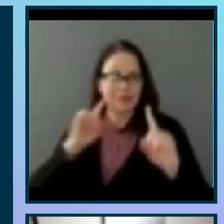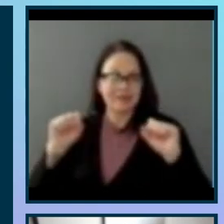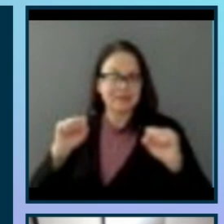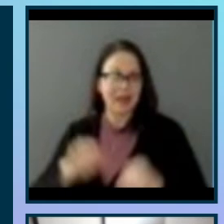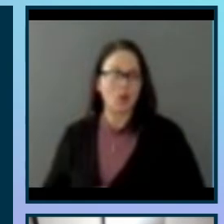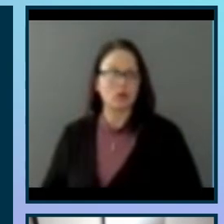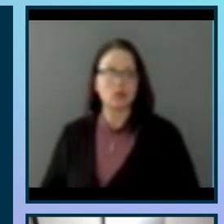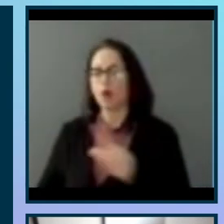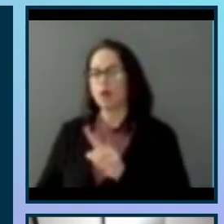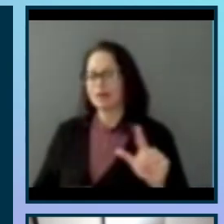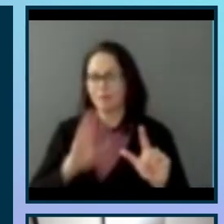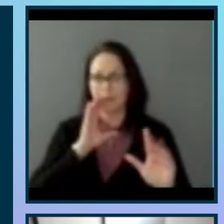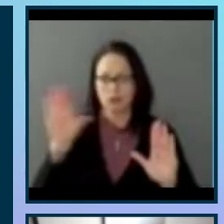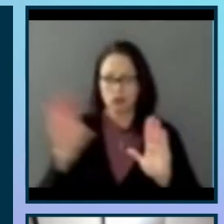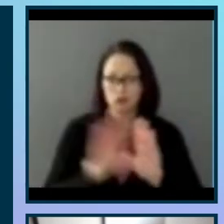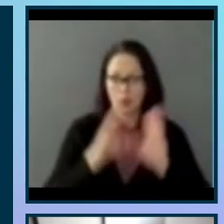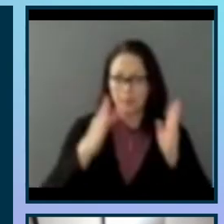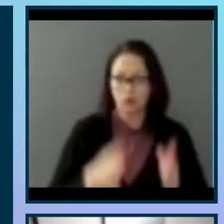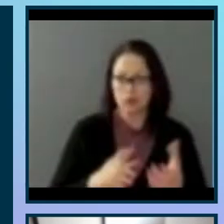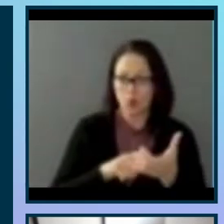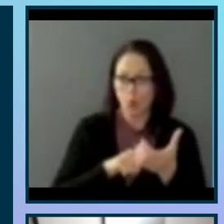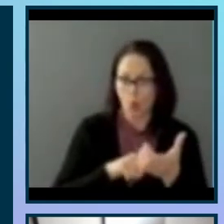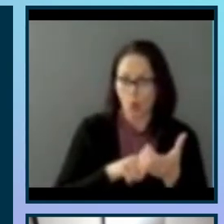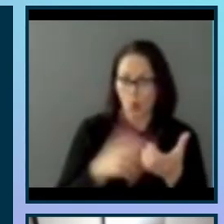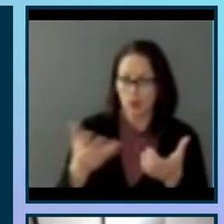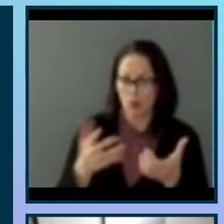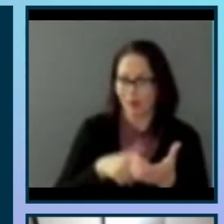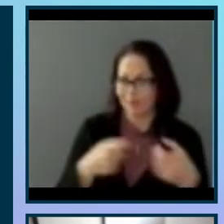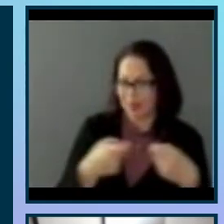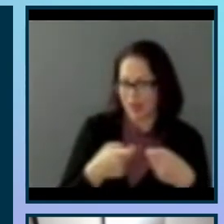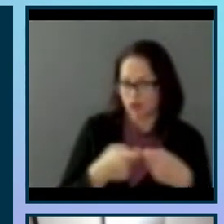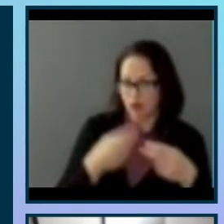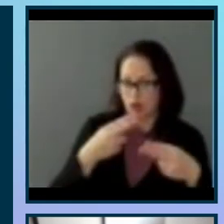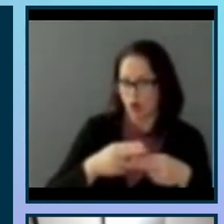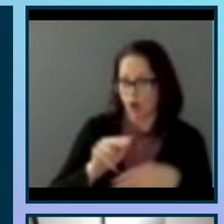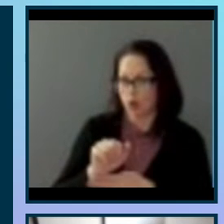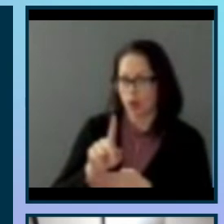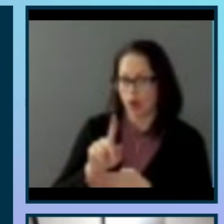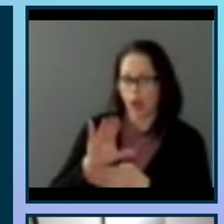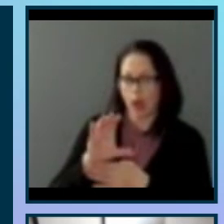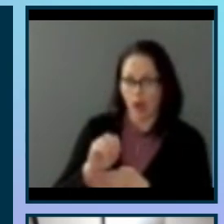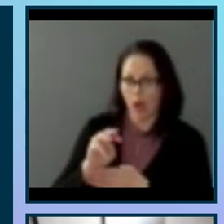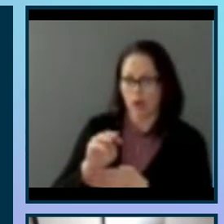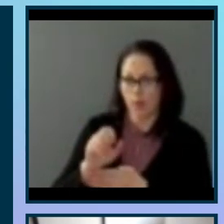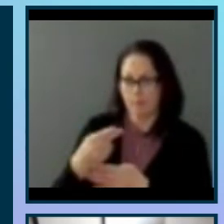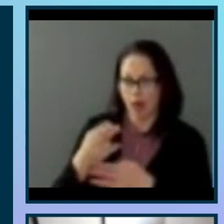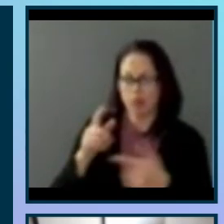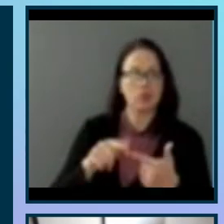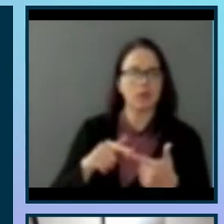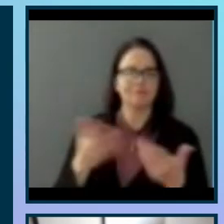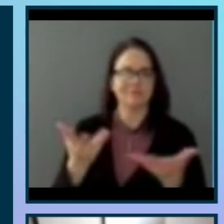left hand side I have an image of a person holding an electronic called an audio moth. So audio moth is a low